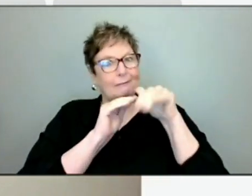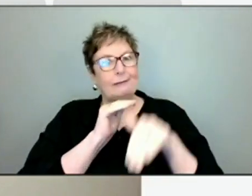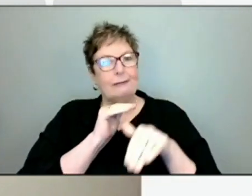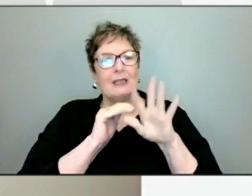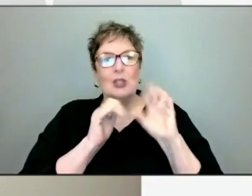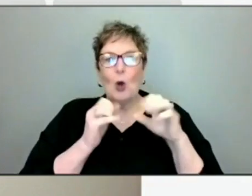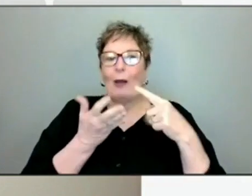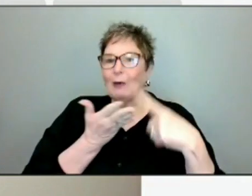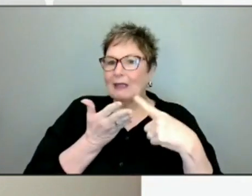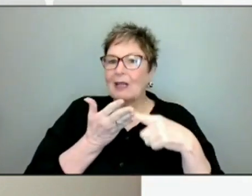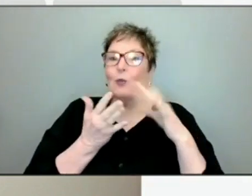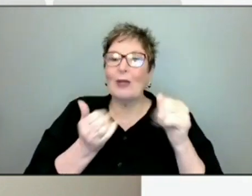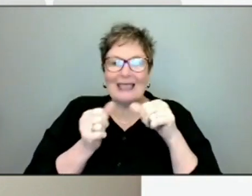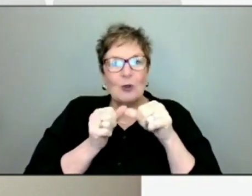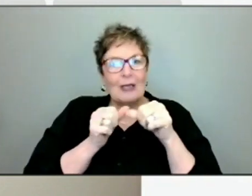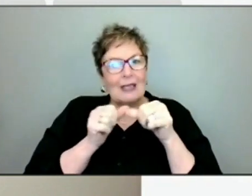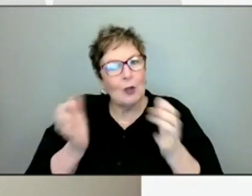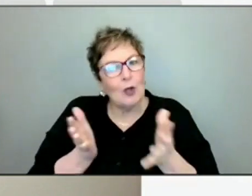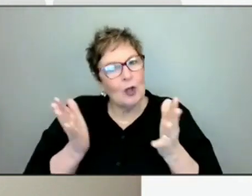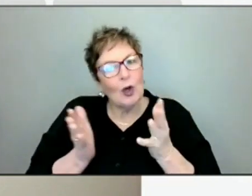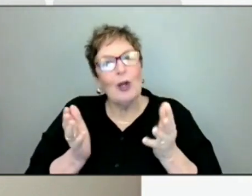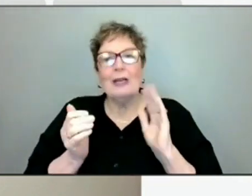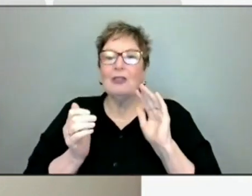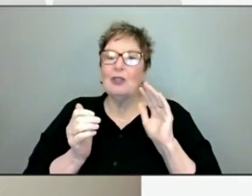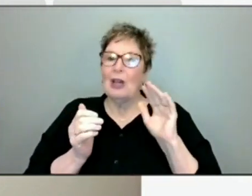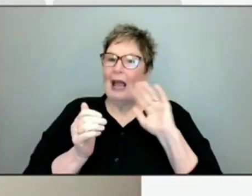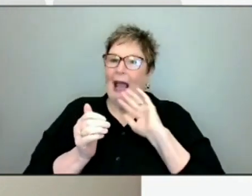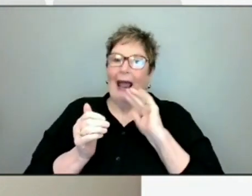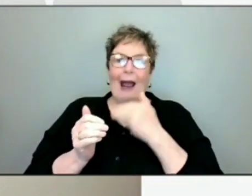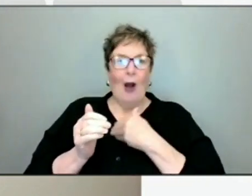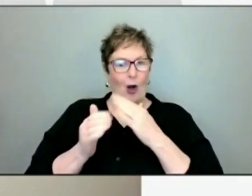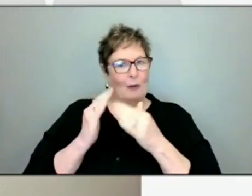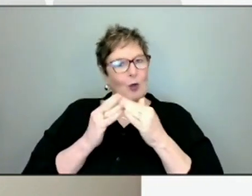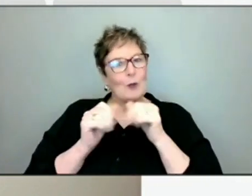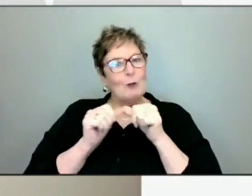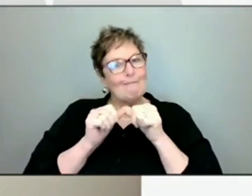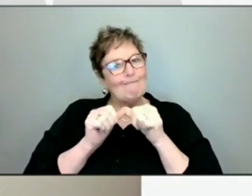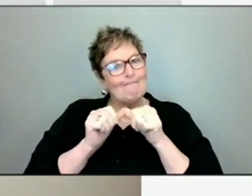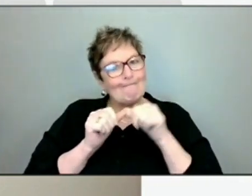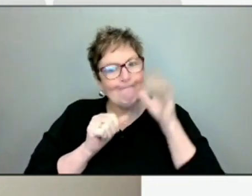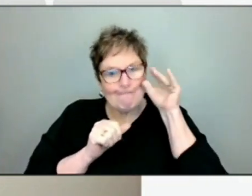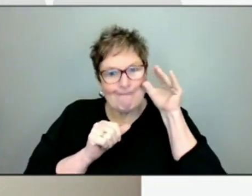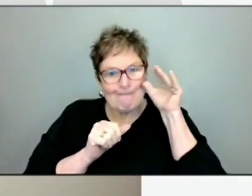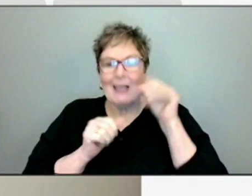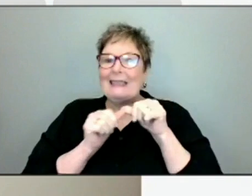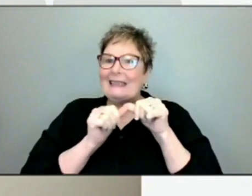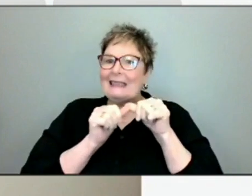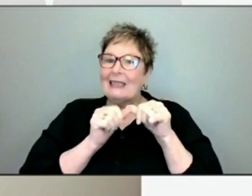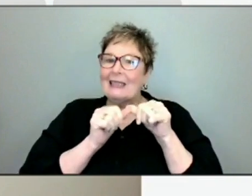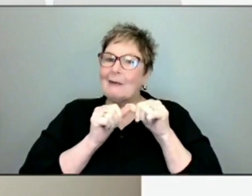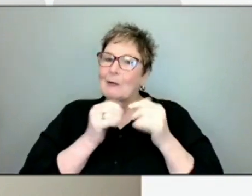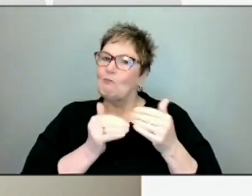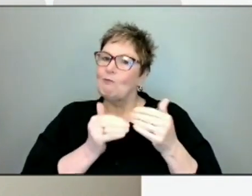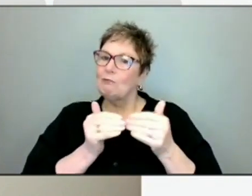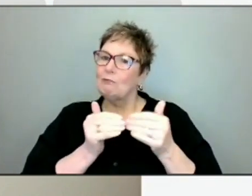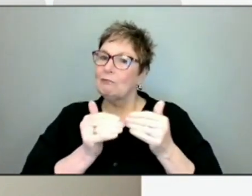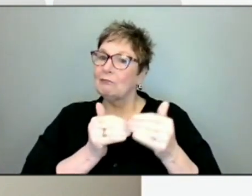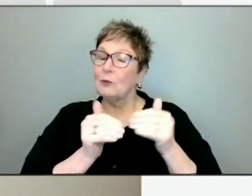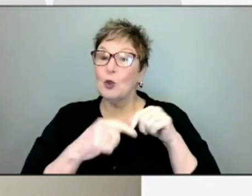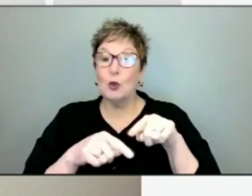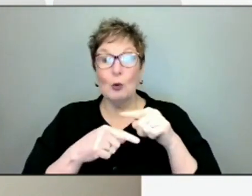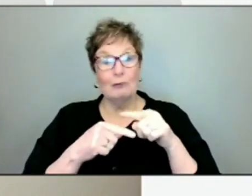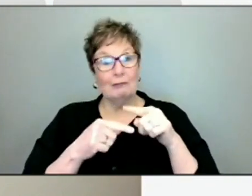is to continue to encourage our community to stay vigilant so that we can continue to move along this pathway